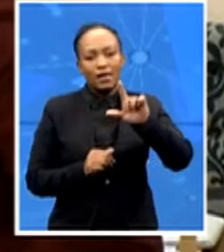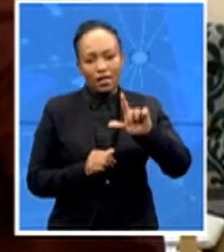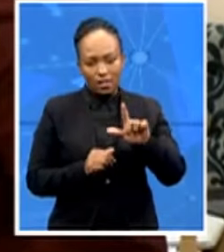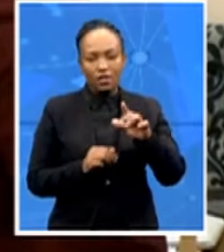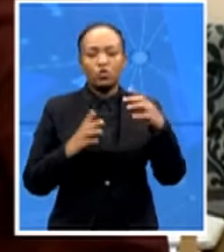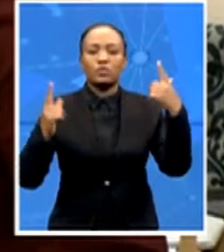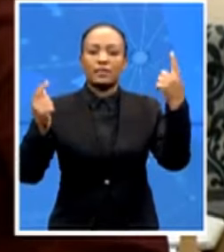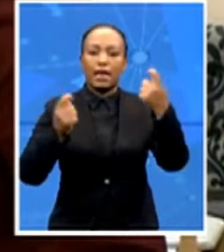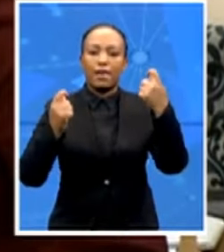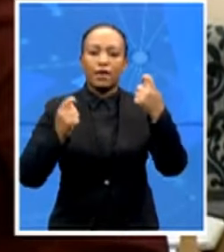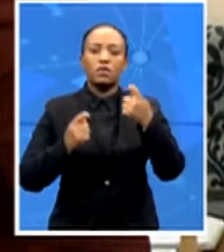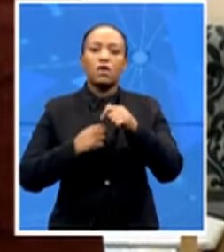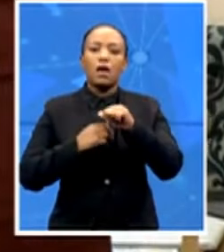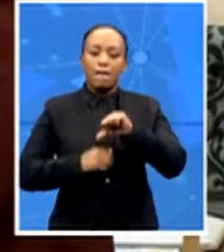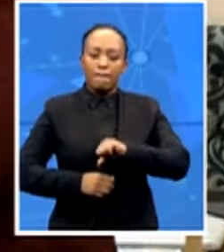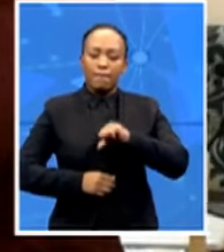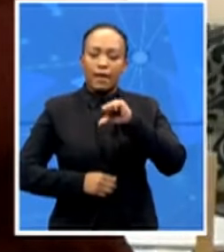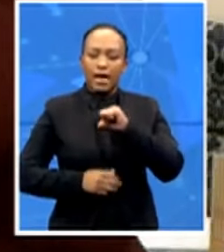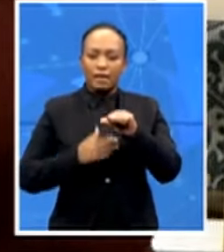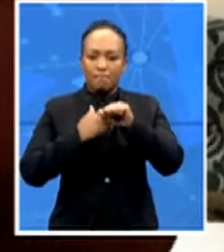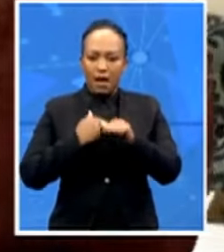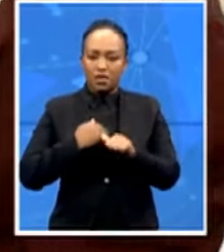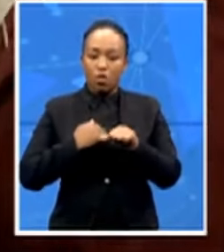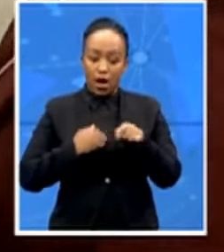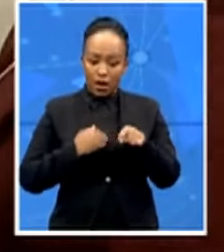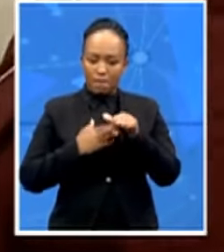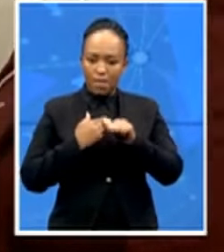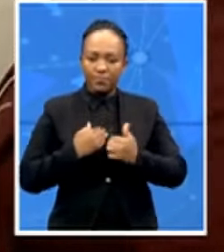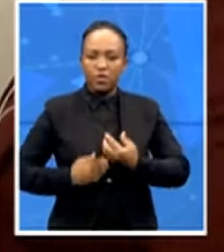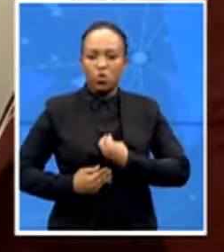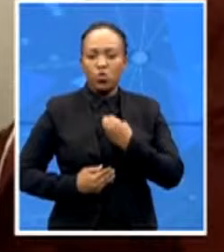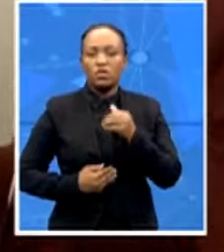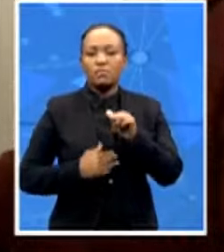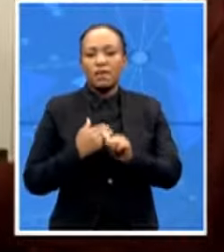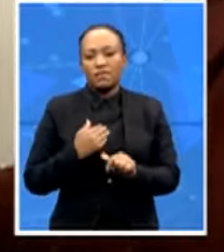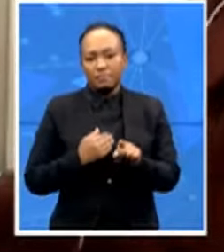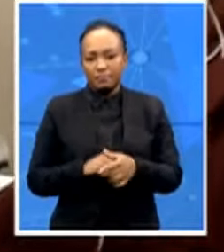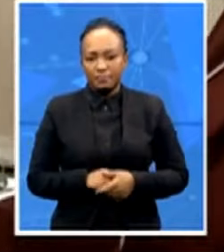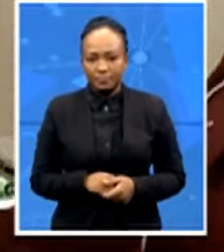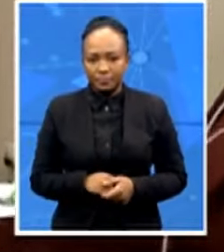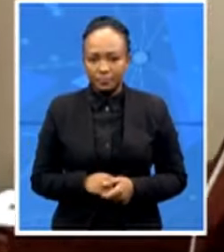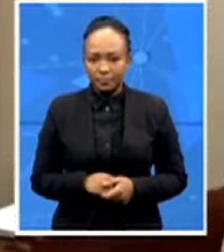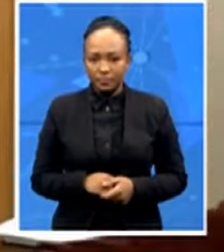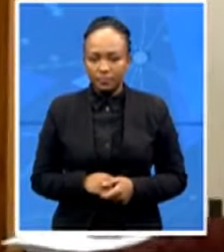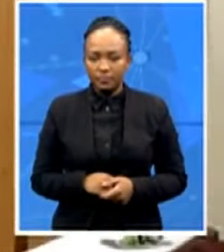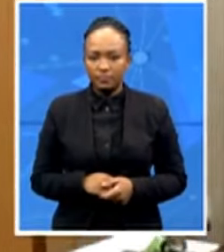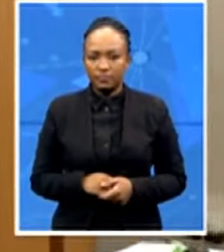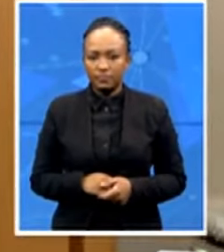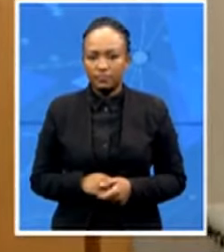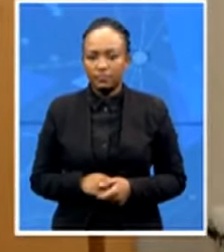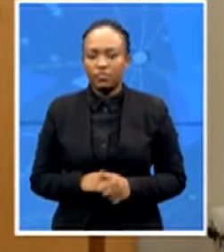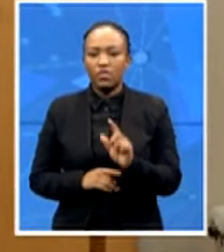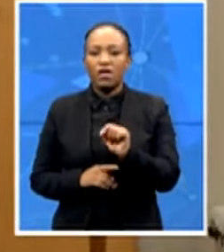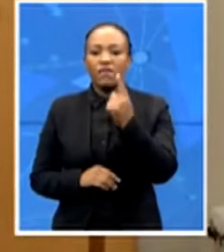youth face a myriad of challenges yes I think that first of all as the representative council of learners it is very